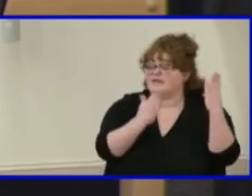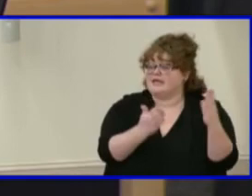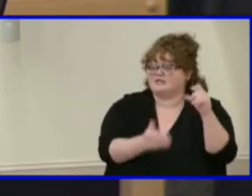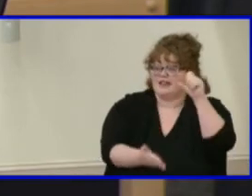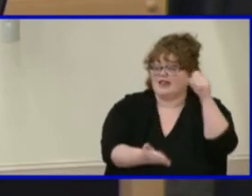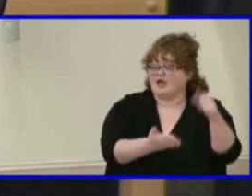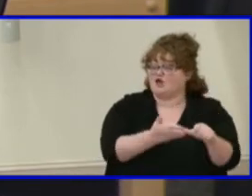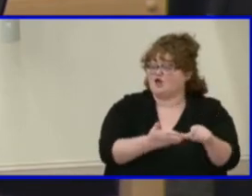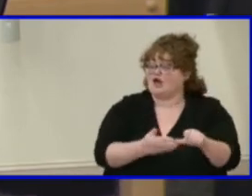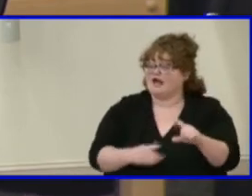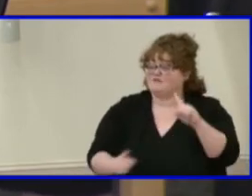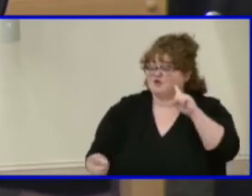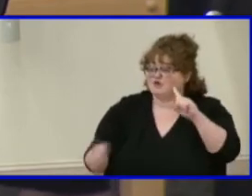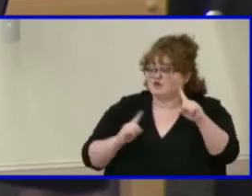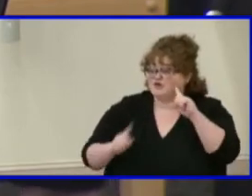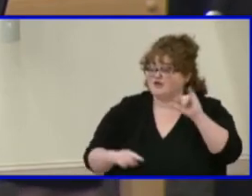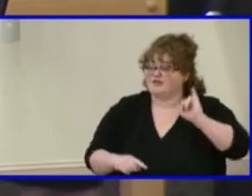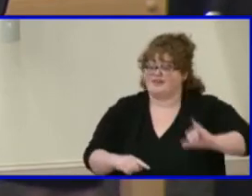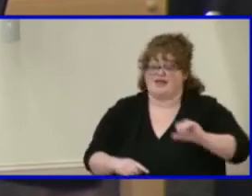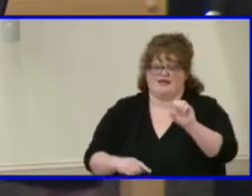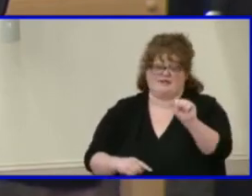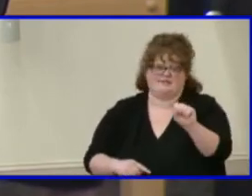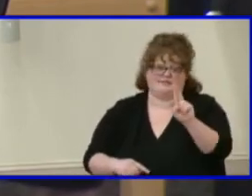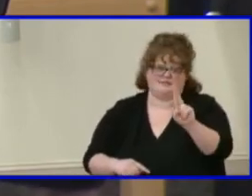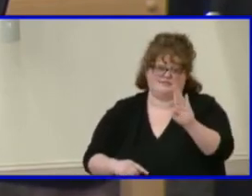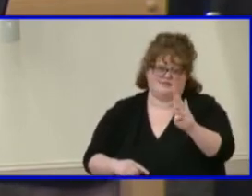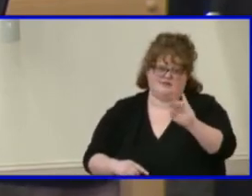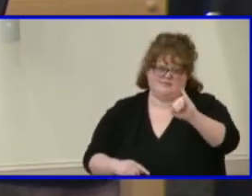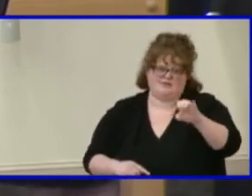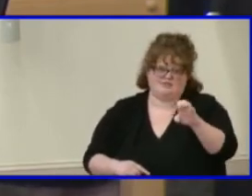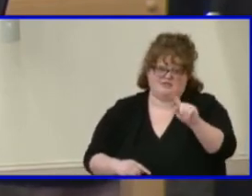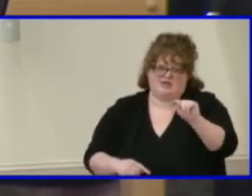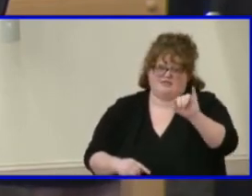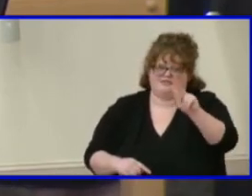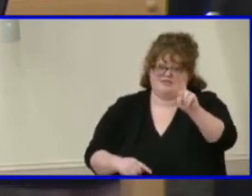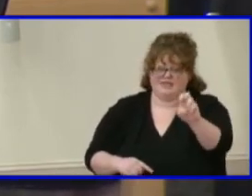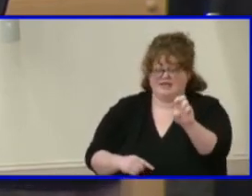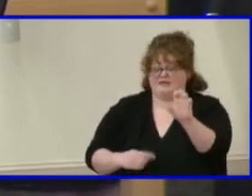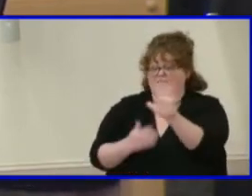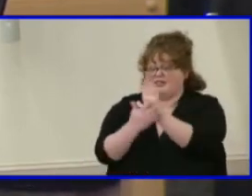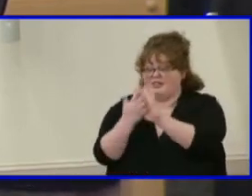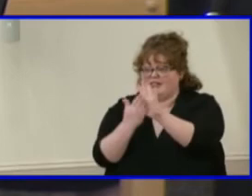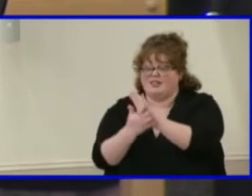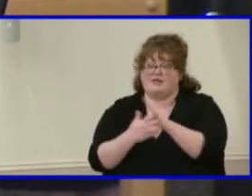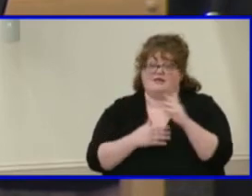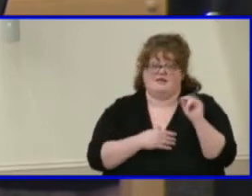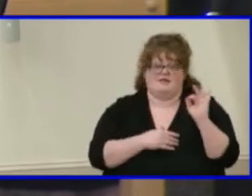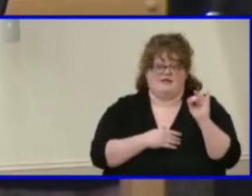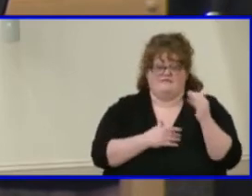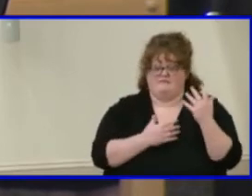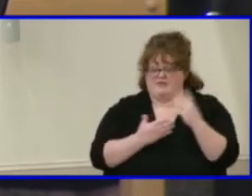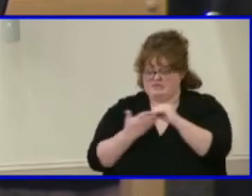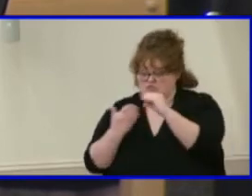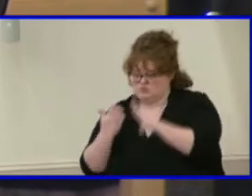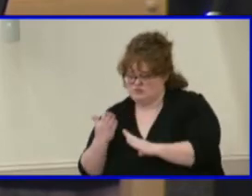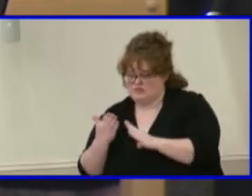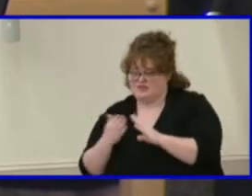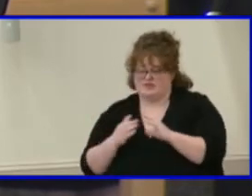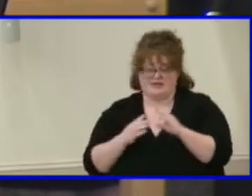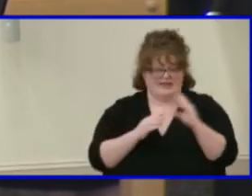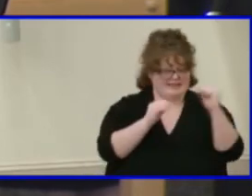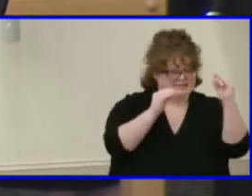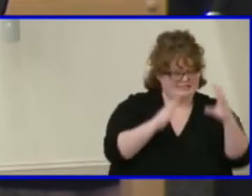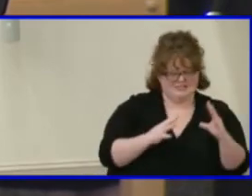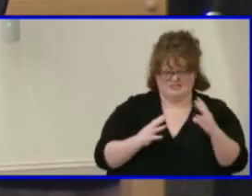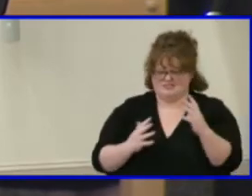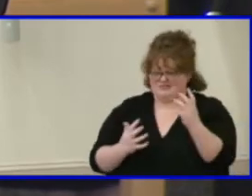subjective, uh, that sometimes you can have a teacher, you can have a student and a teacher, just not jail. They just don't mesh well,